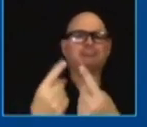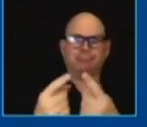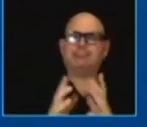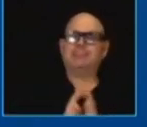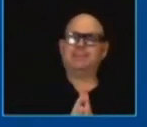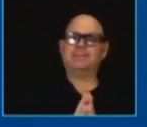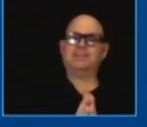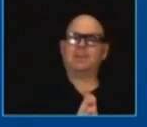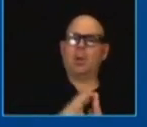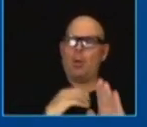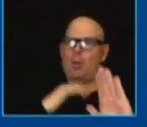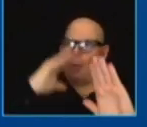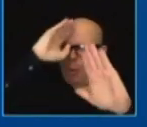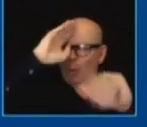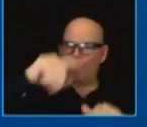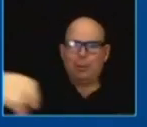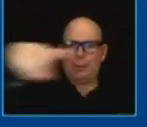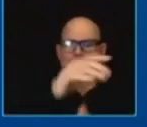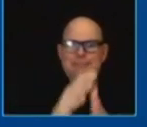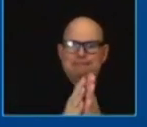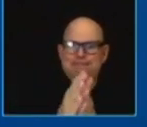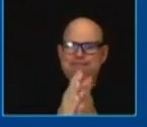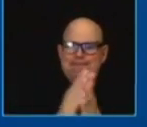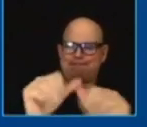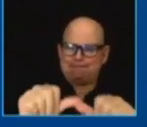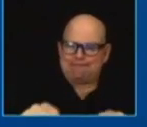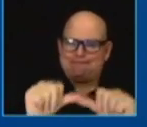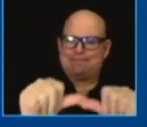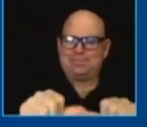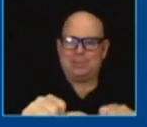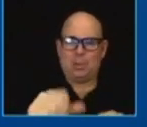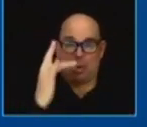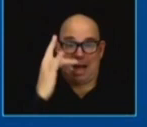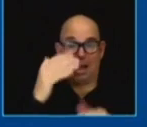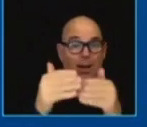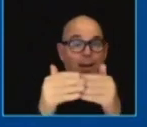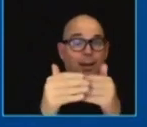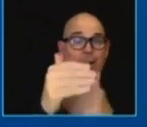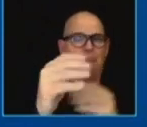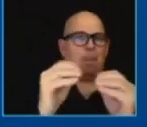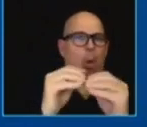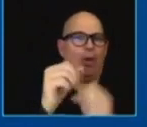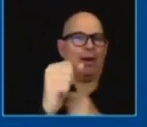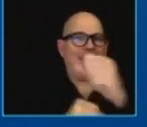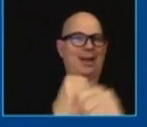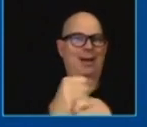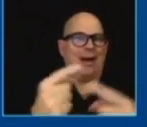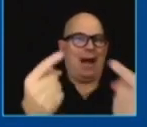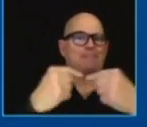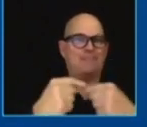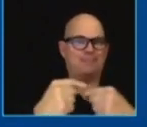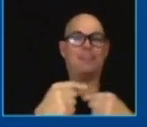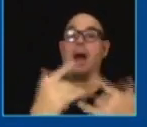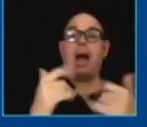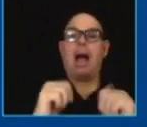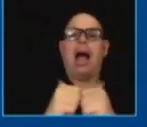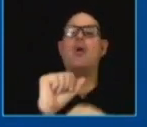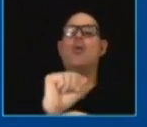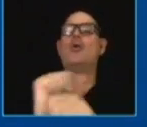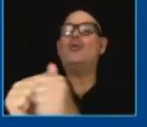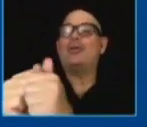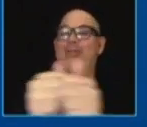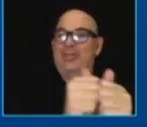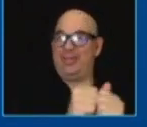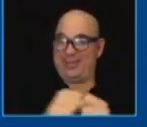keep going because we have a lot more we can get done and we're going to do it together and again i can't thank you